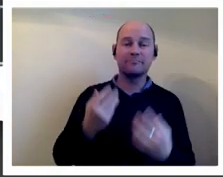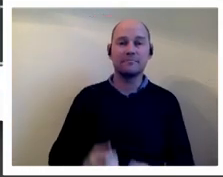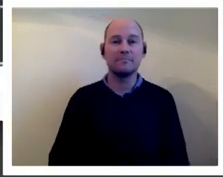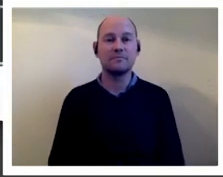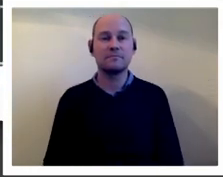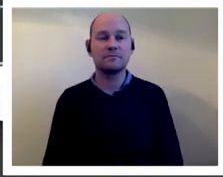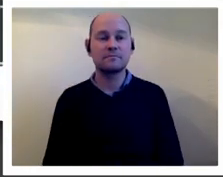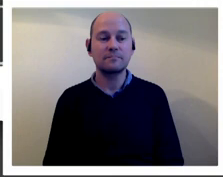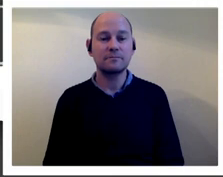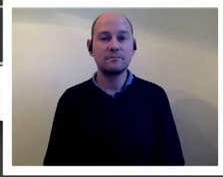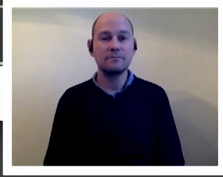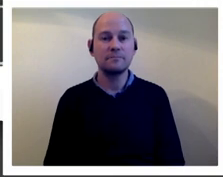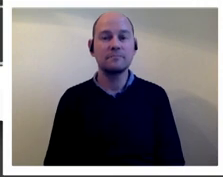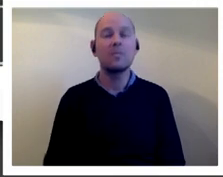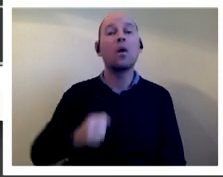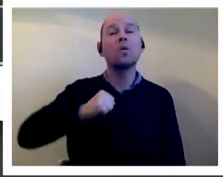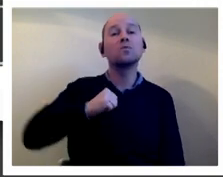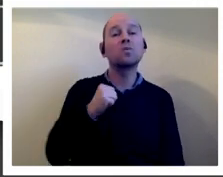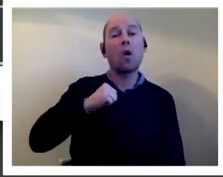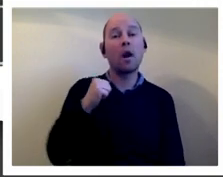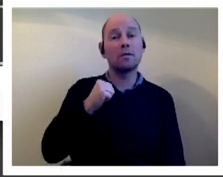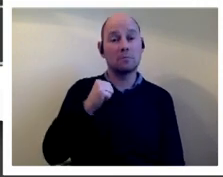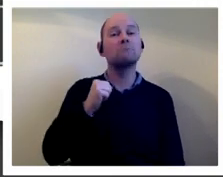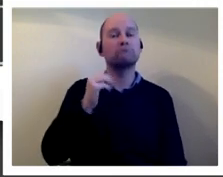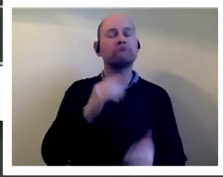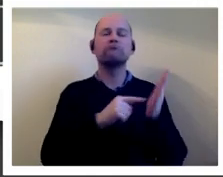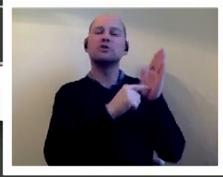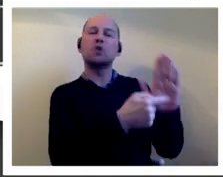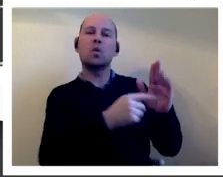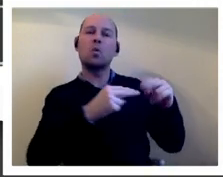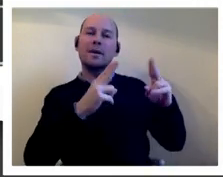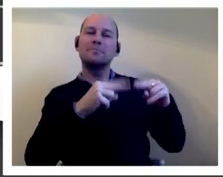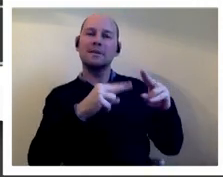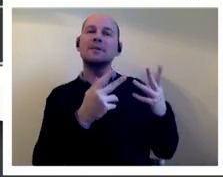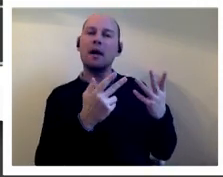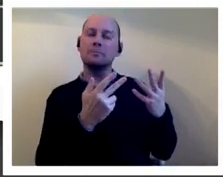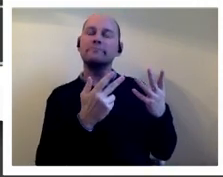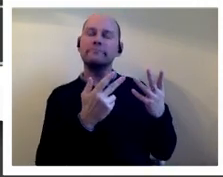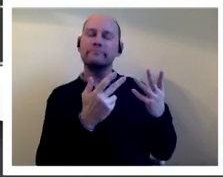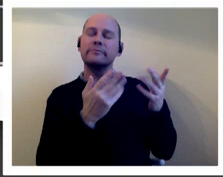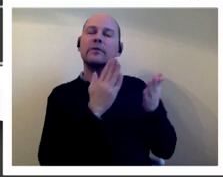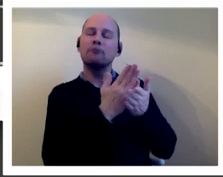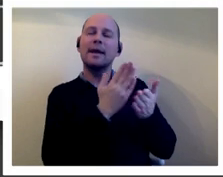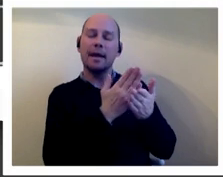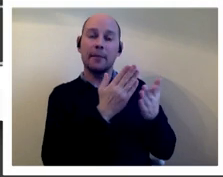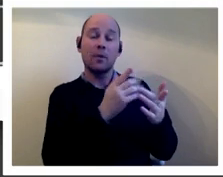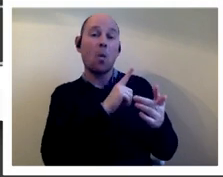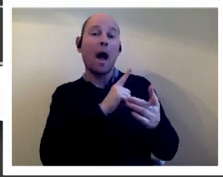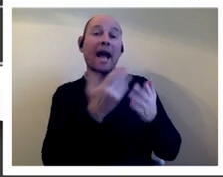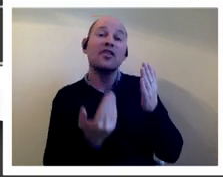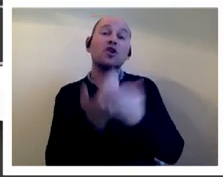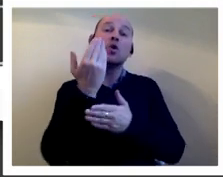and it was actually scotland who showed westminster the way later that year the newly created scottish parliament